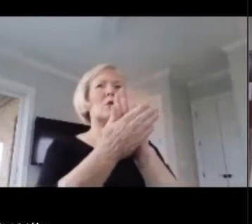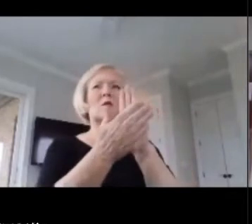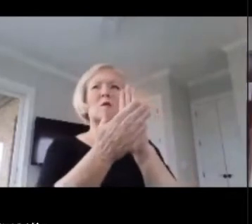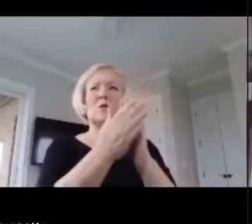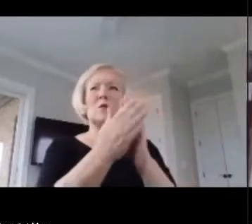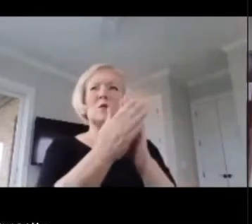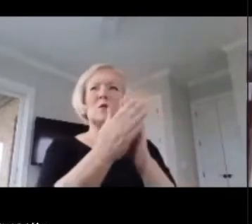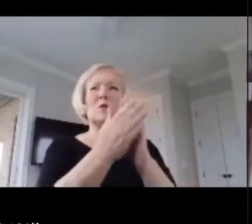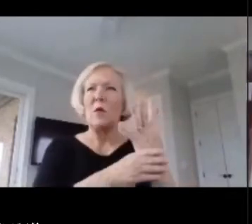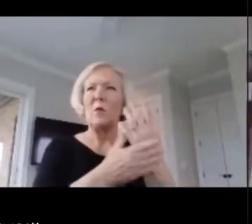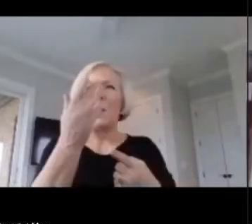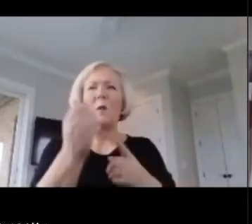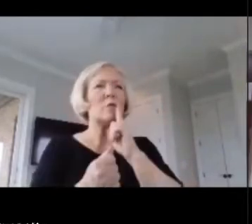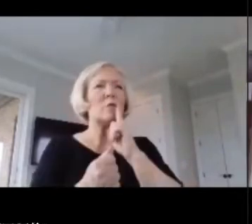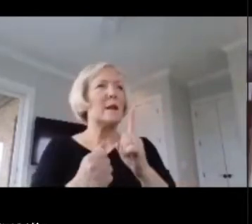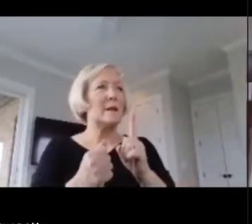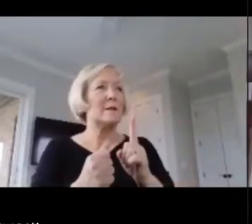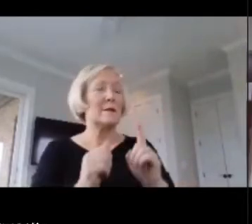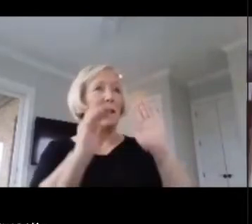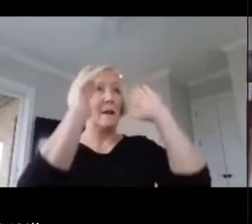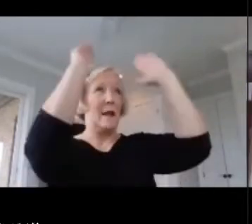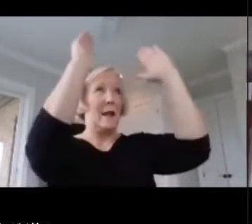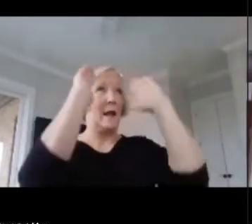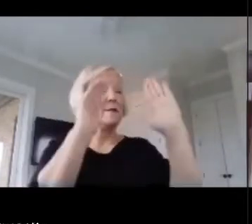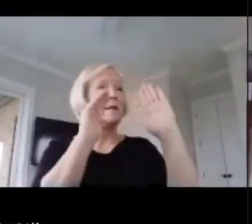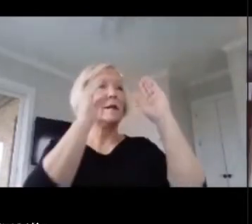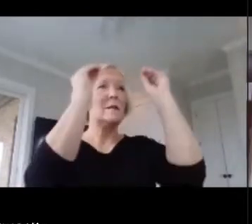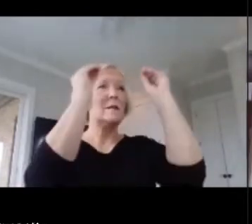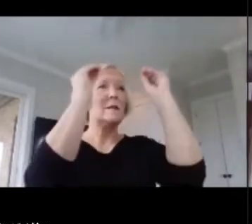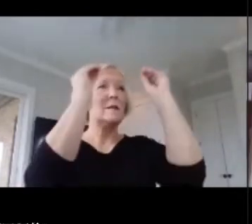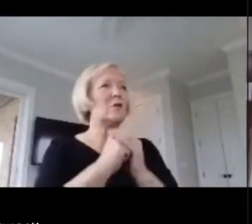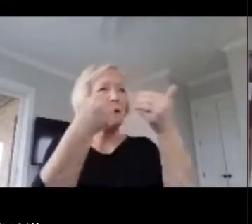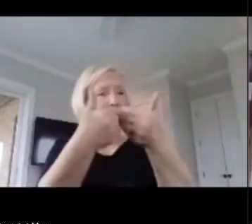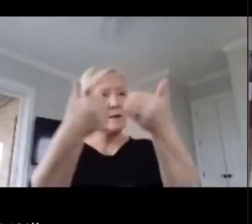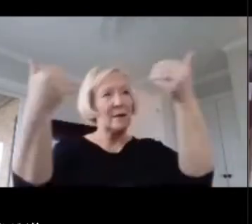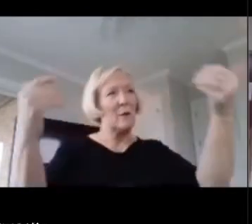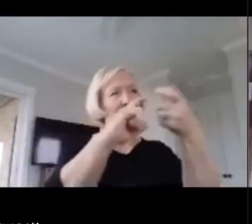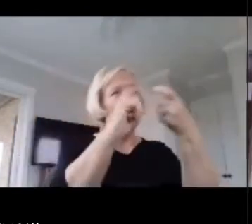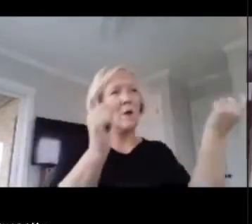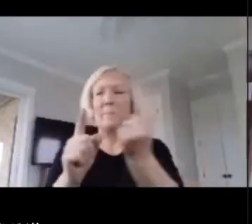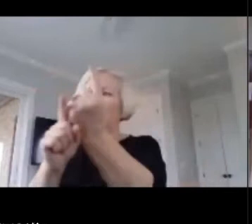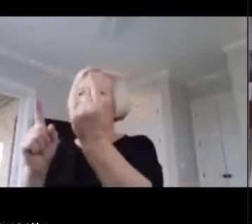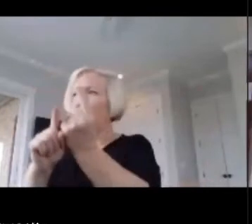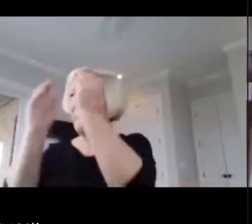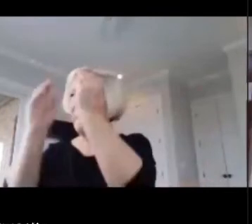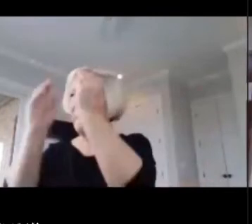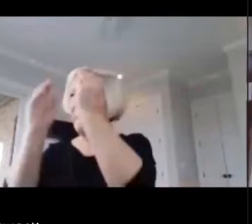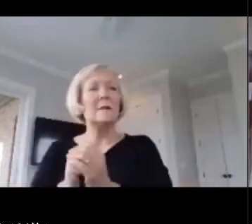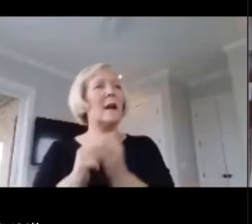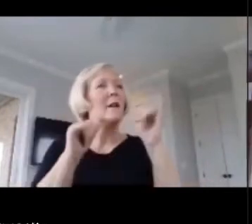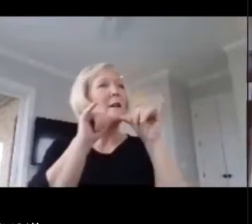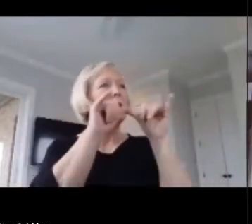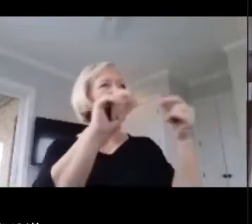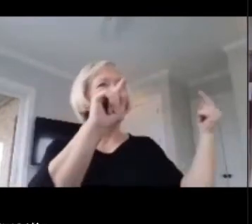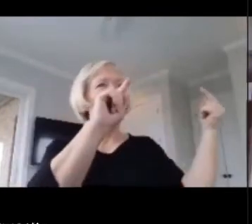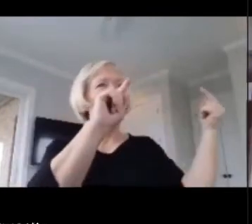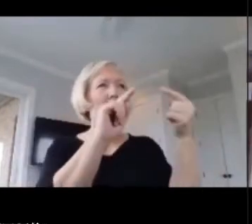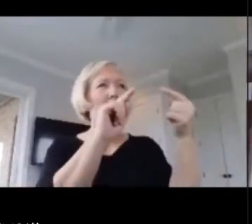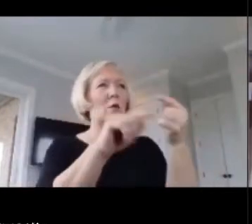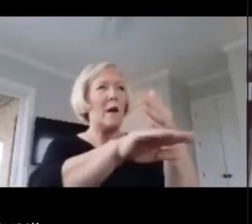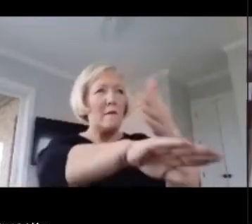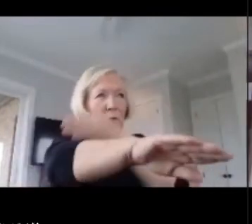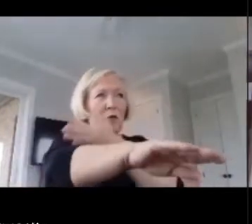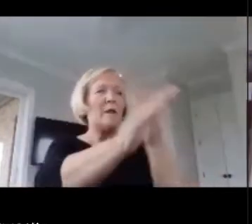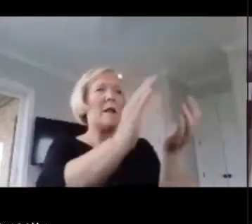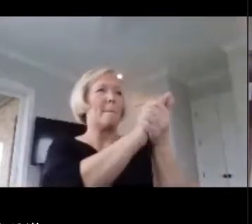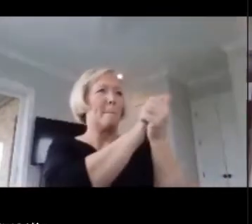sets the truly excellent teachers apart is their ever-present goal of improving their craft. From finding new lesson